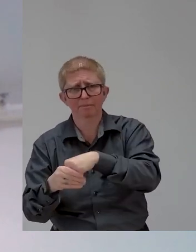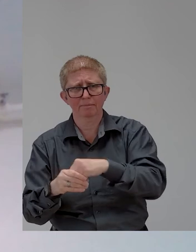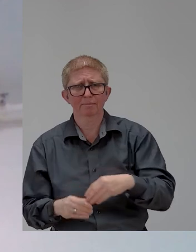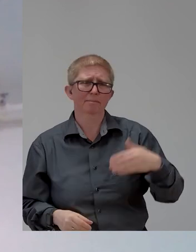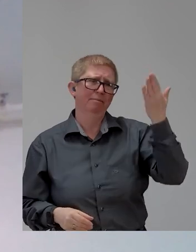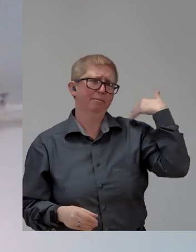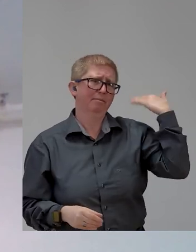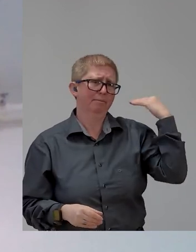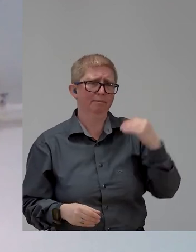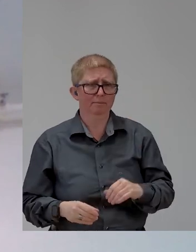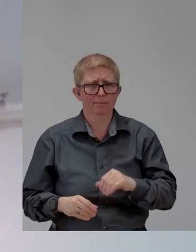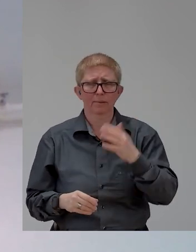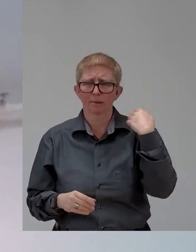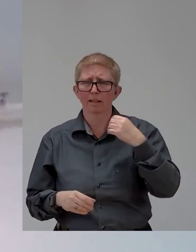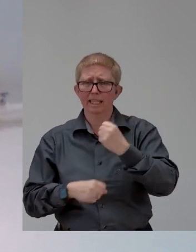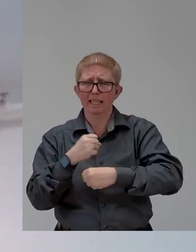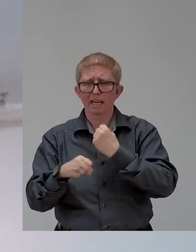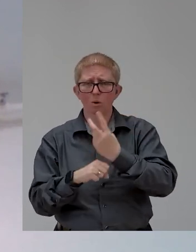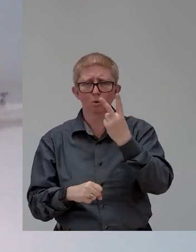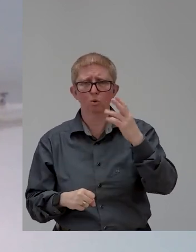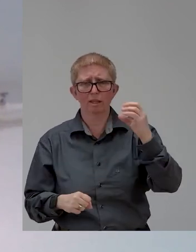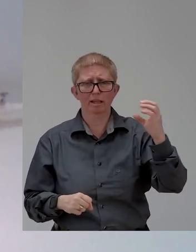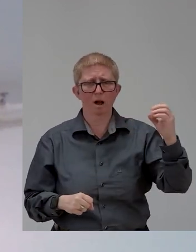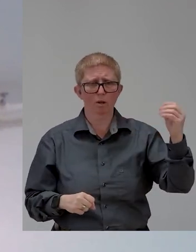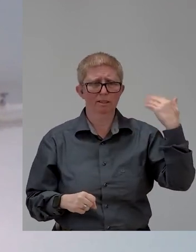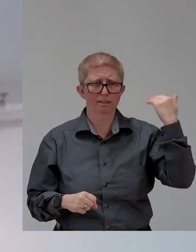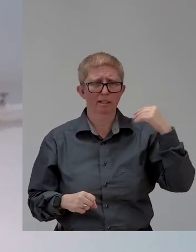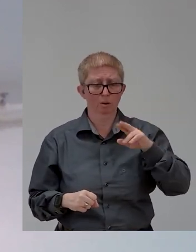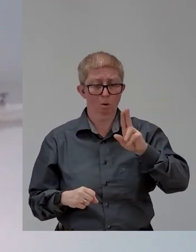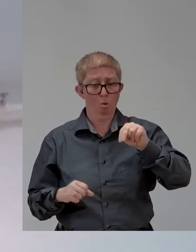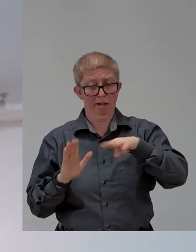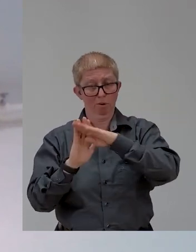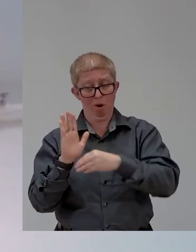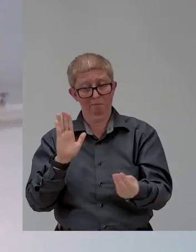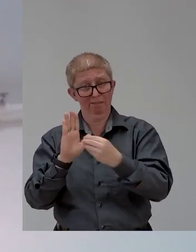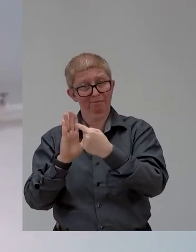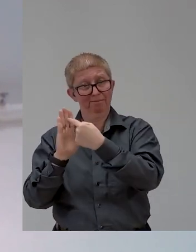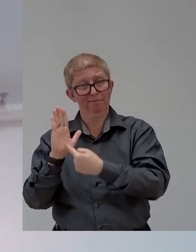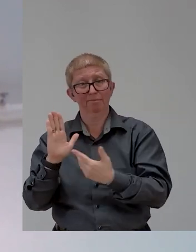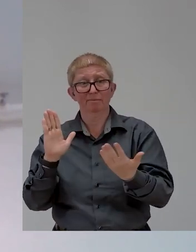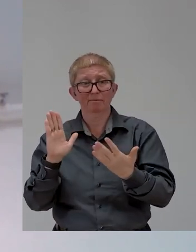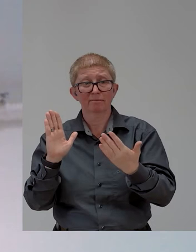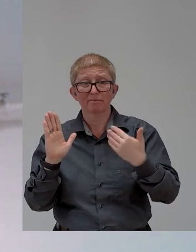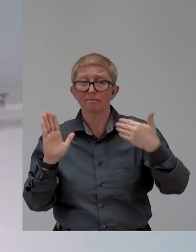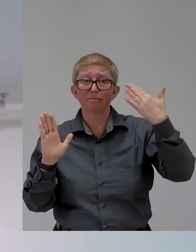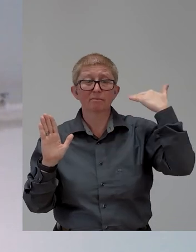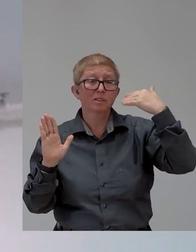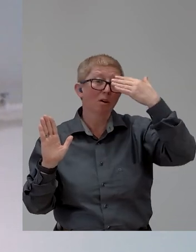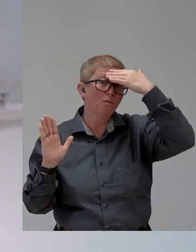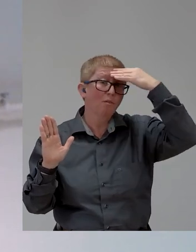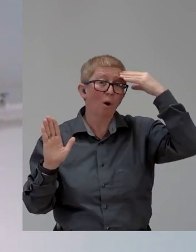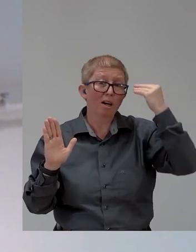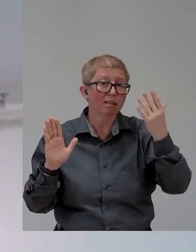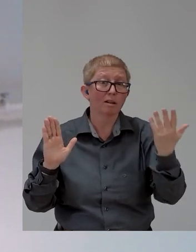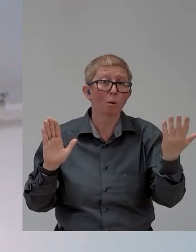And this forthcoming treaty, which is again percolating up, only implicitly includes disability by mentioning